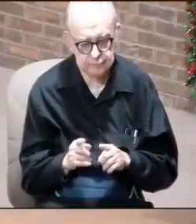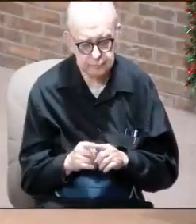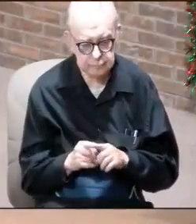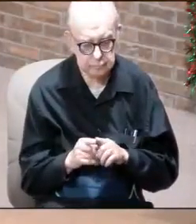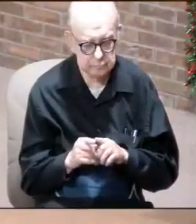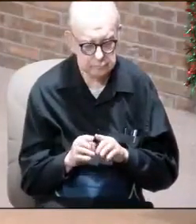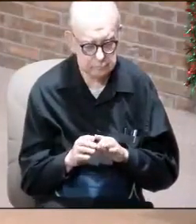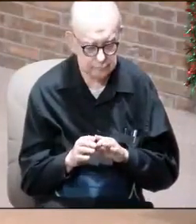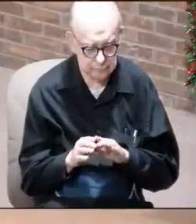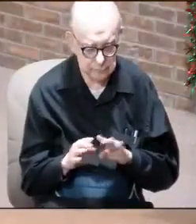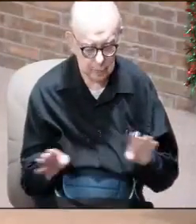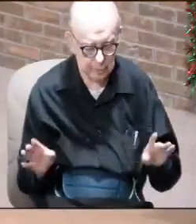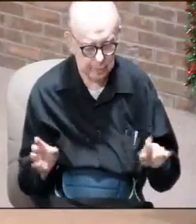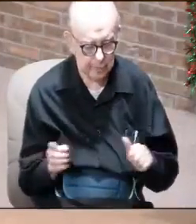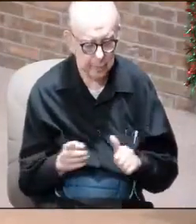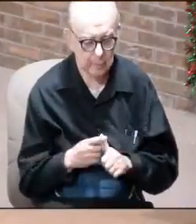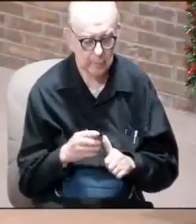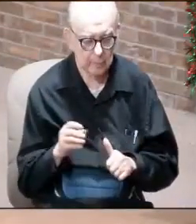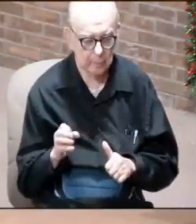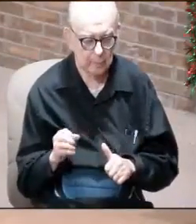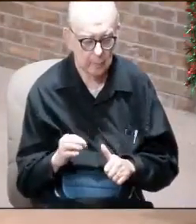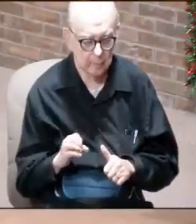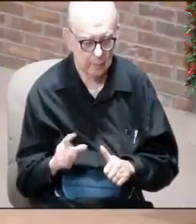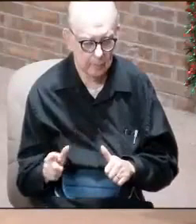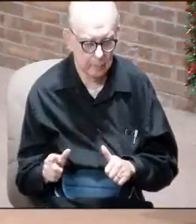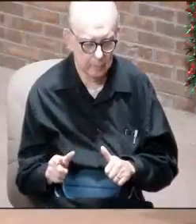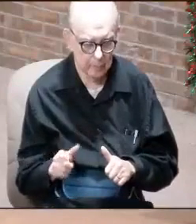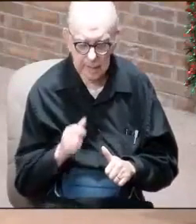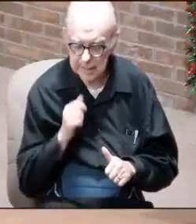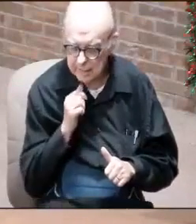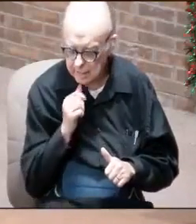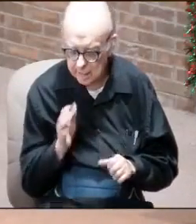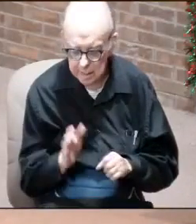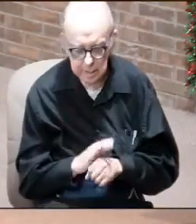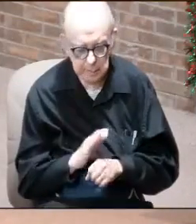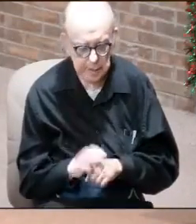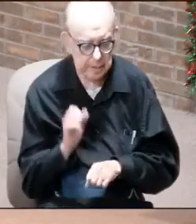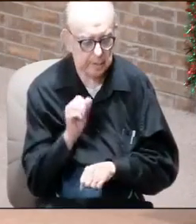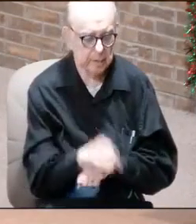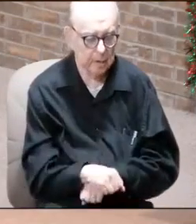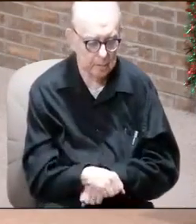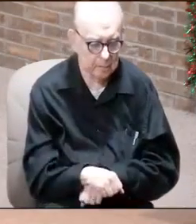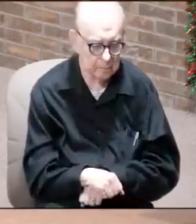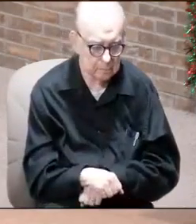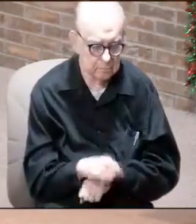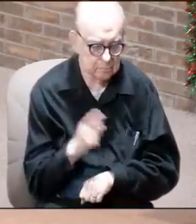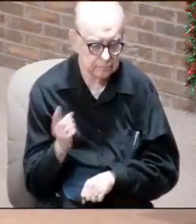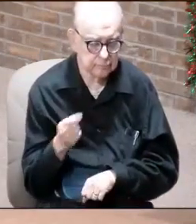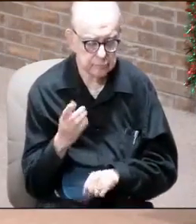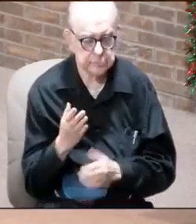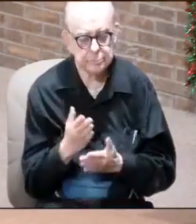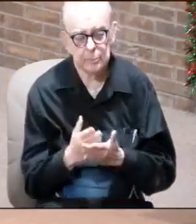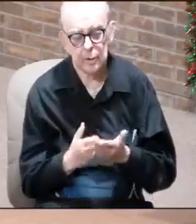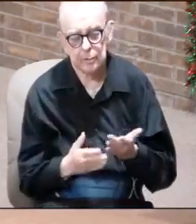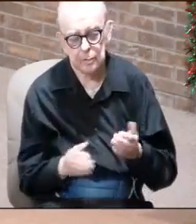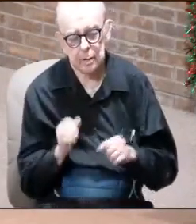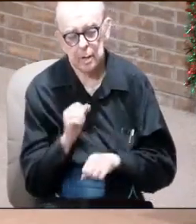opens the first one, it's not a complete conquest. It's only a partial one.